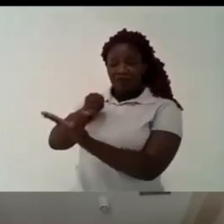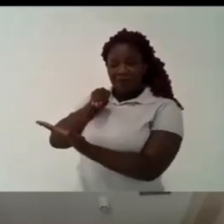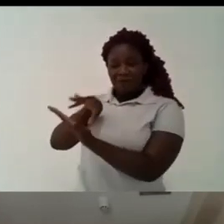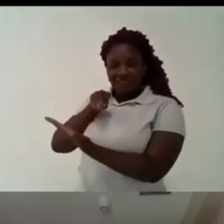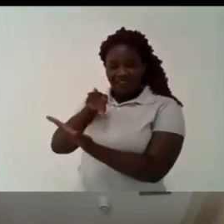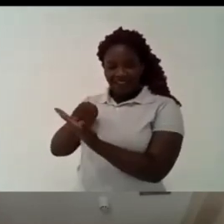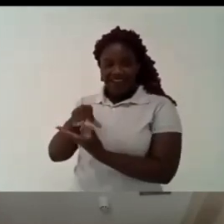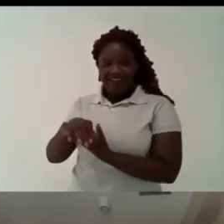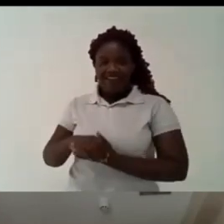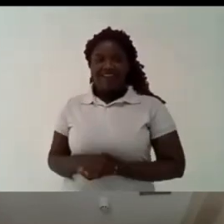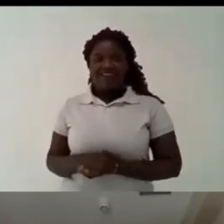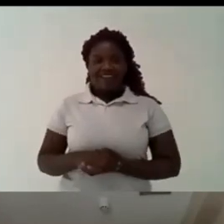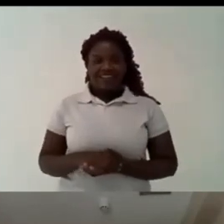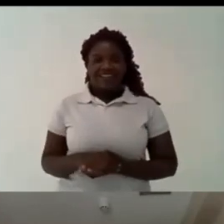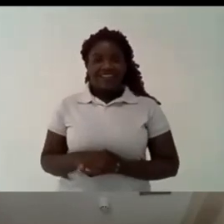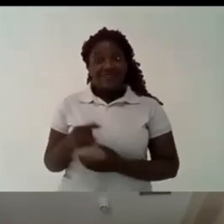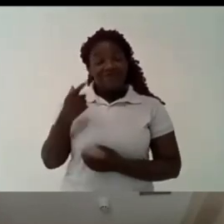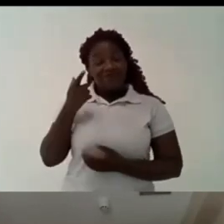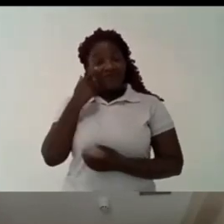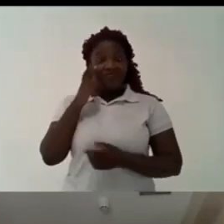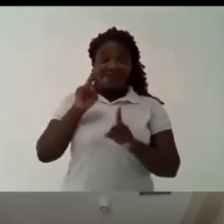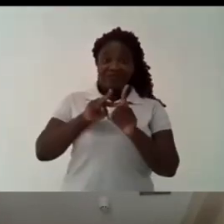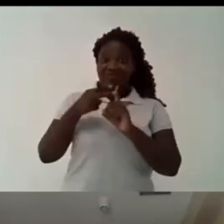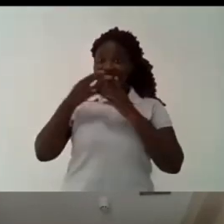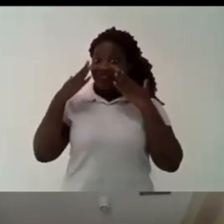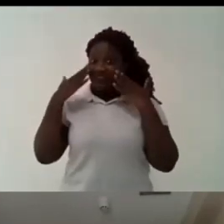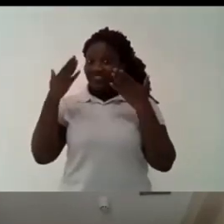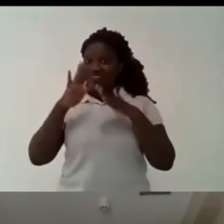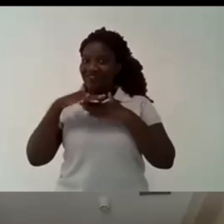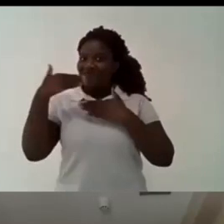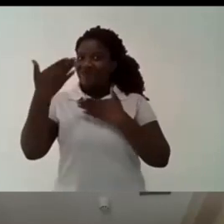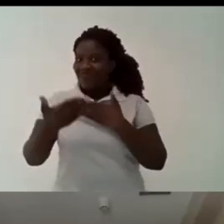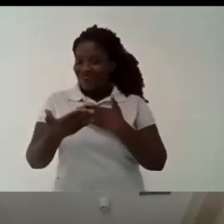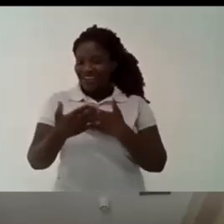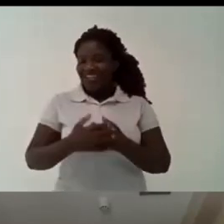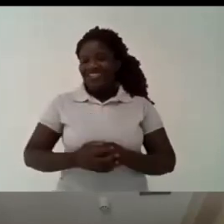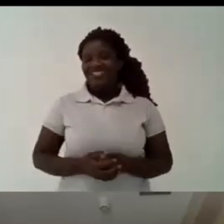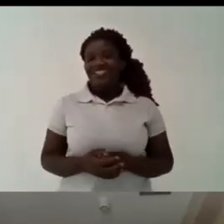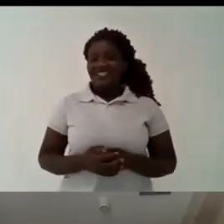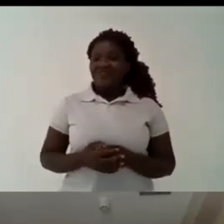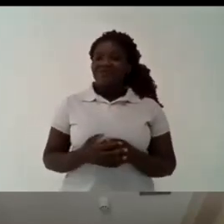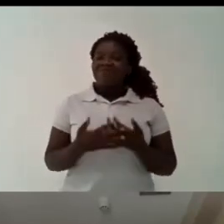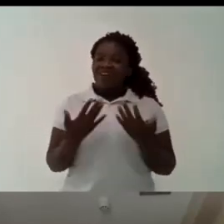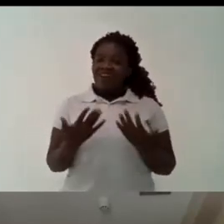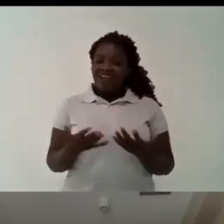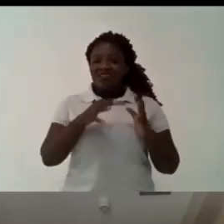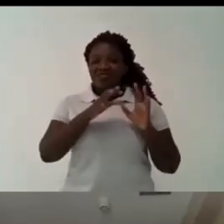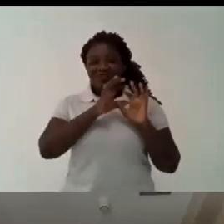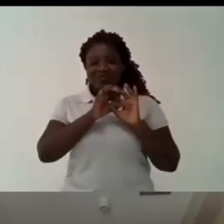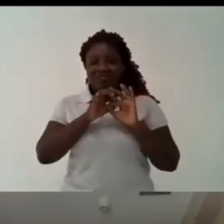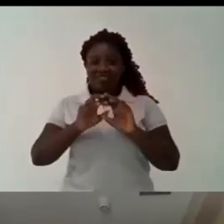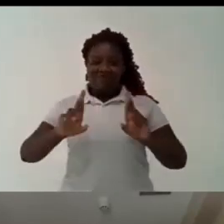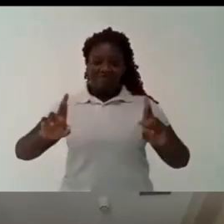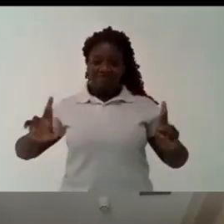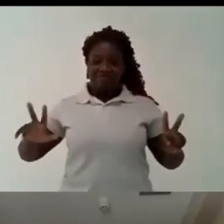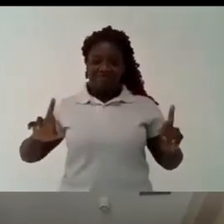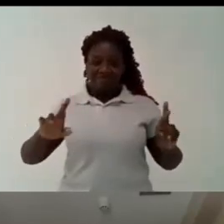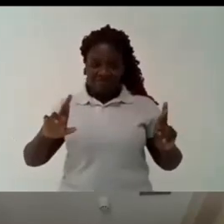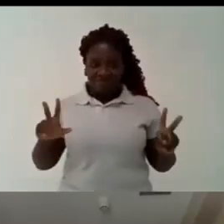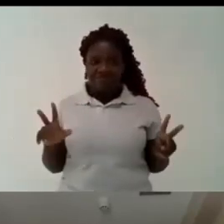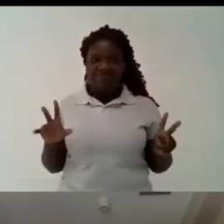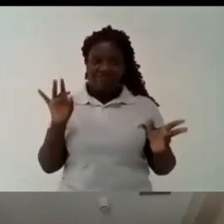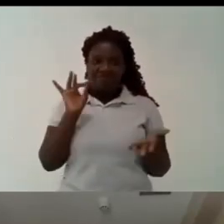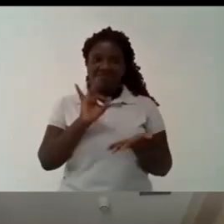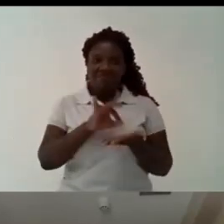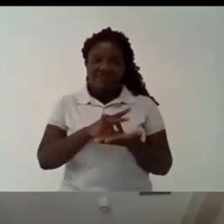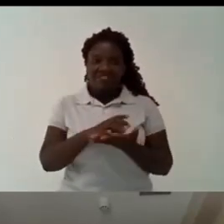saying that as an outsider from what i saw from the